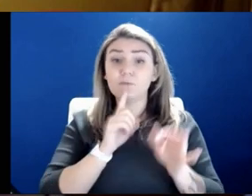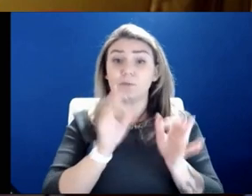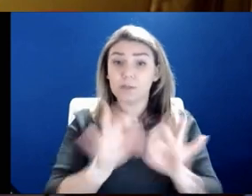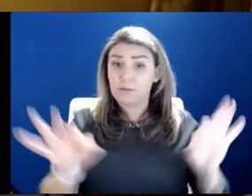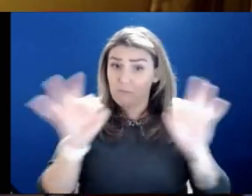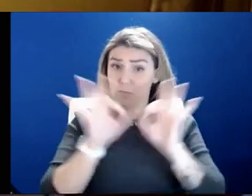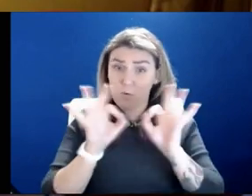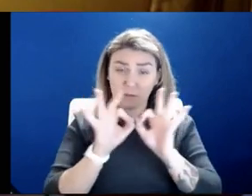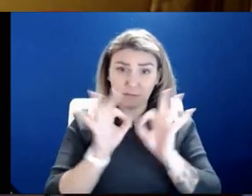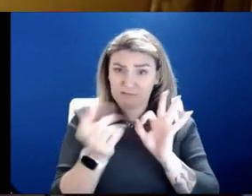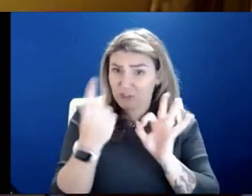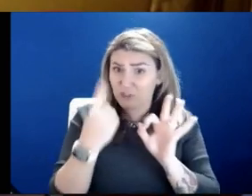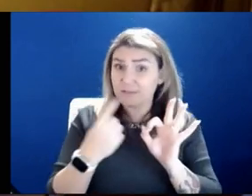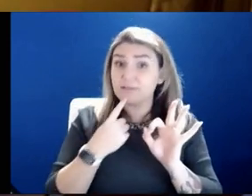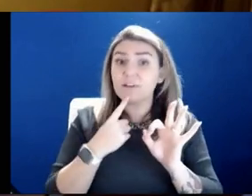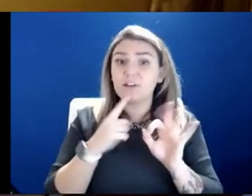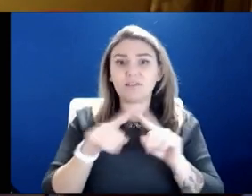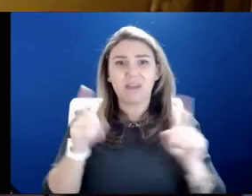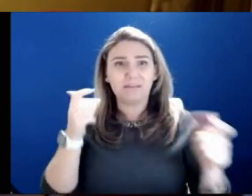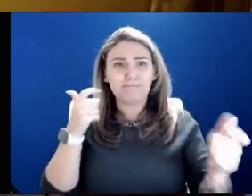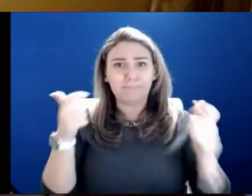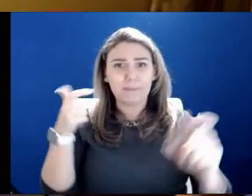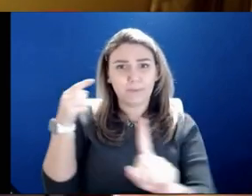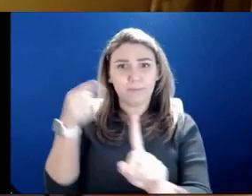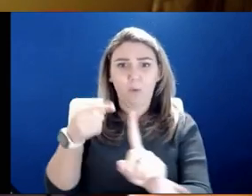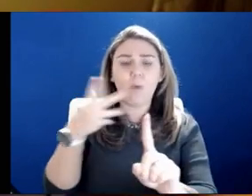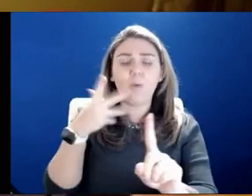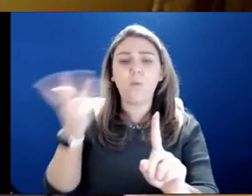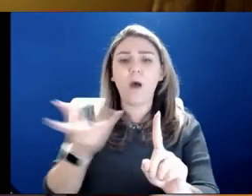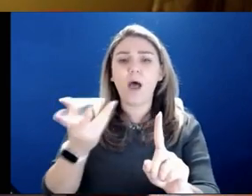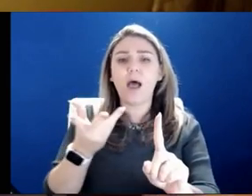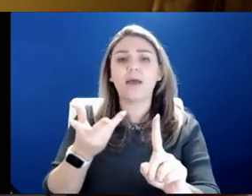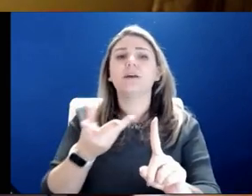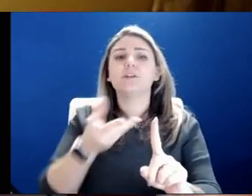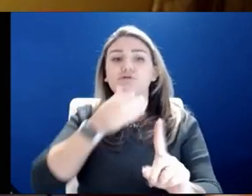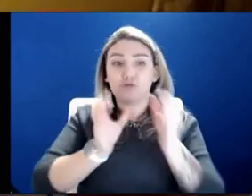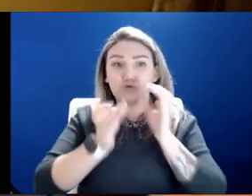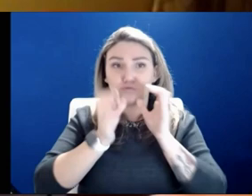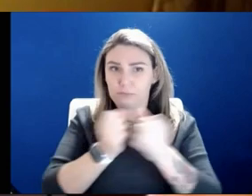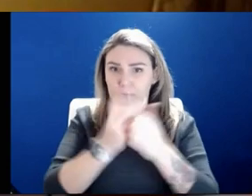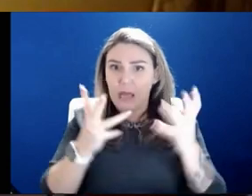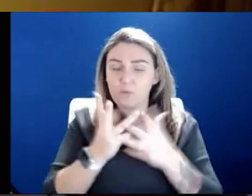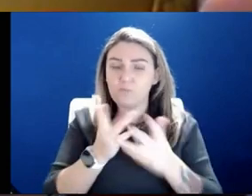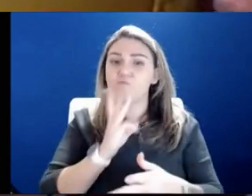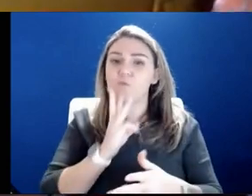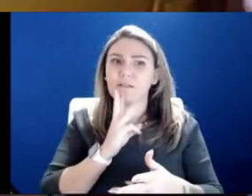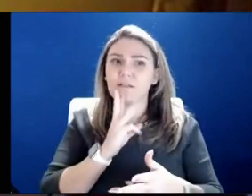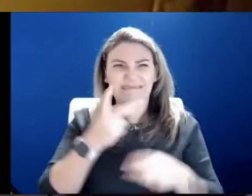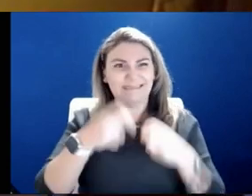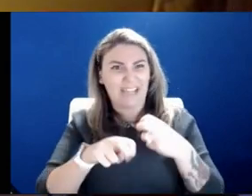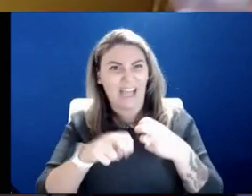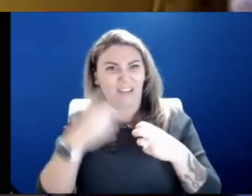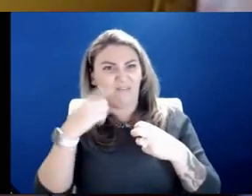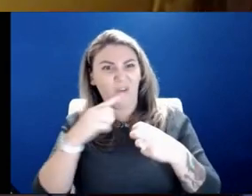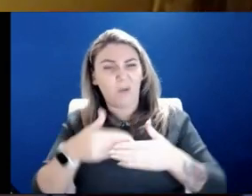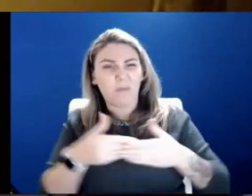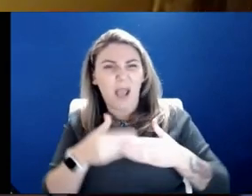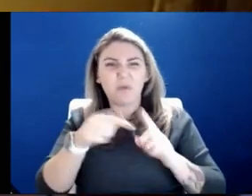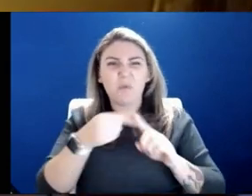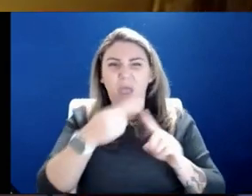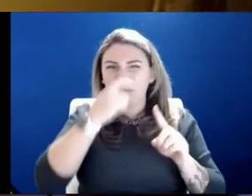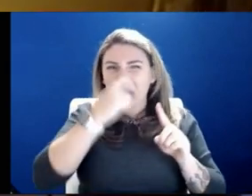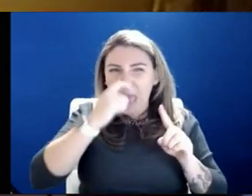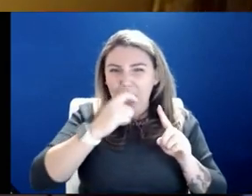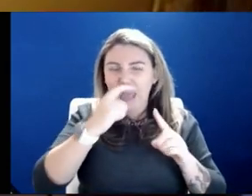seriously. But, you one of the bigger things is we had to make sure he stayed hydrated, which again, tough for a baby when they're stuffed. And if there's still